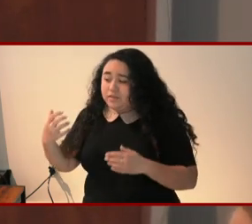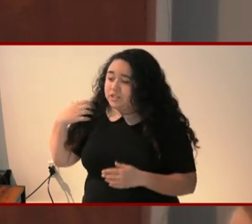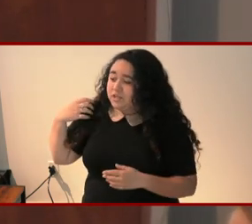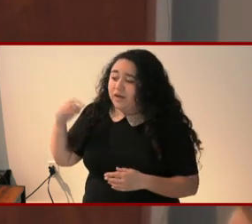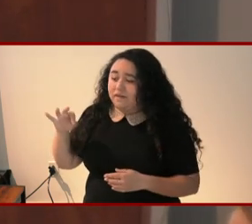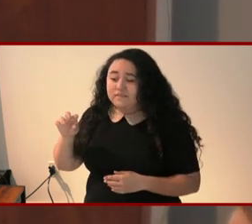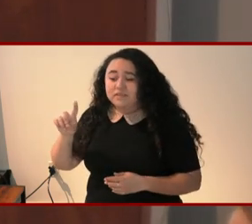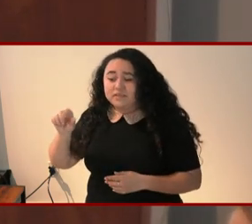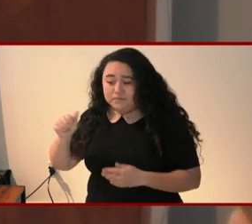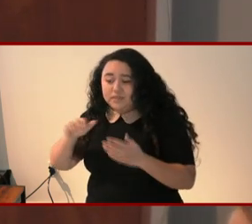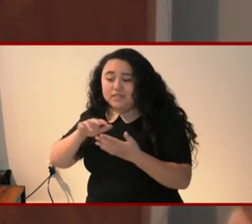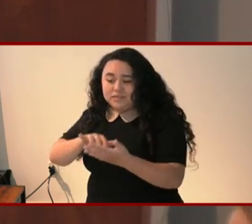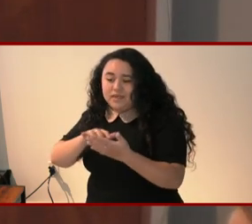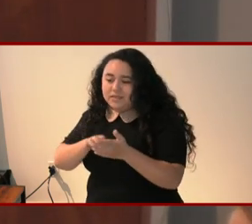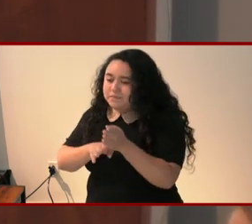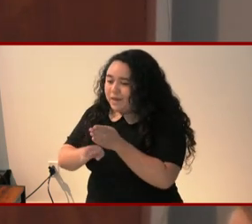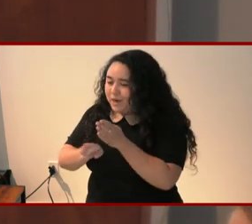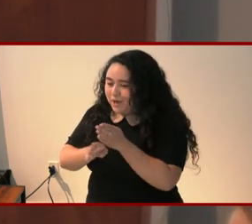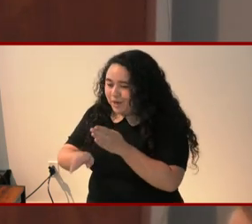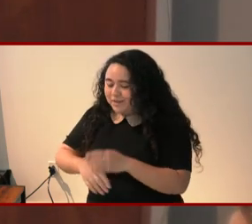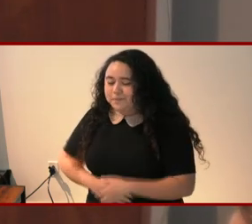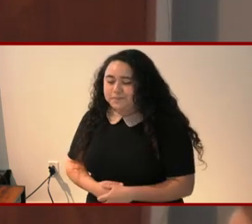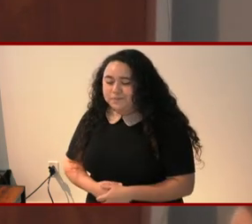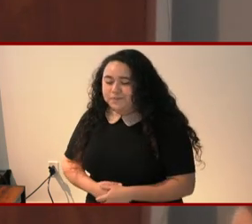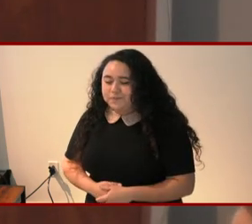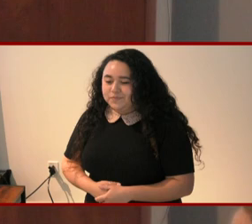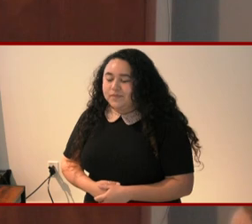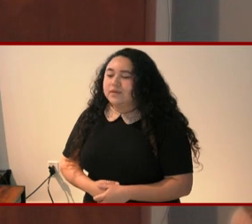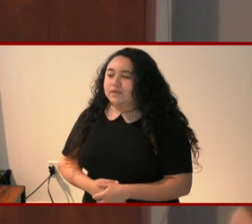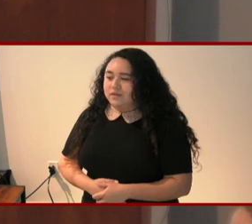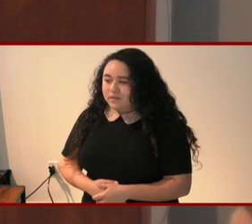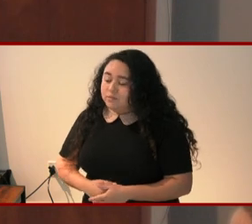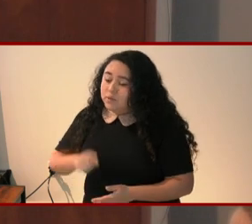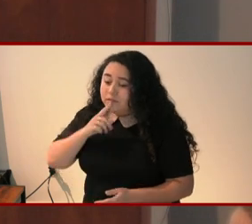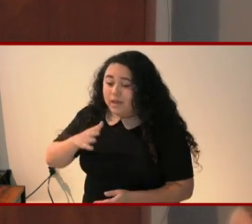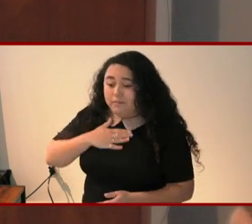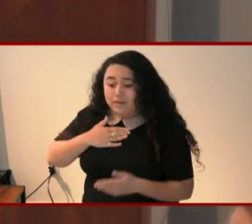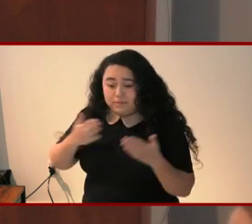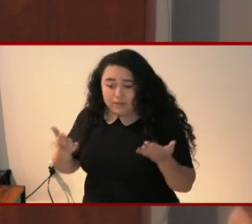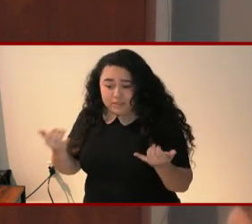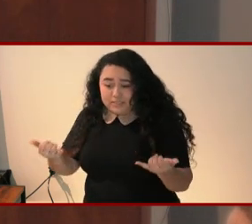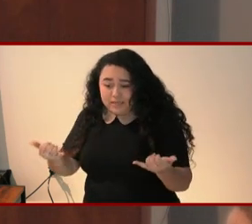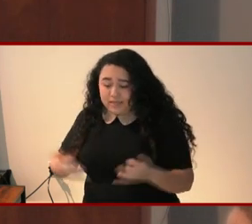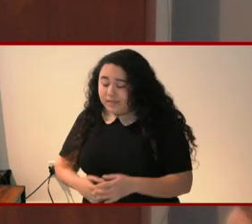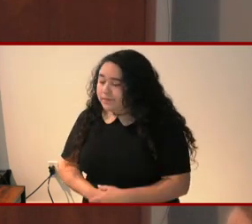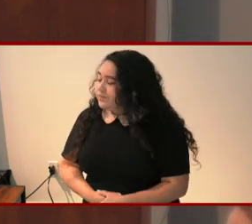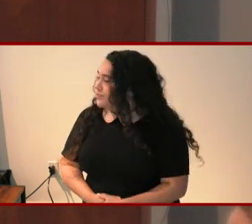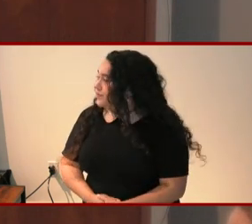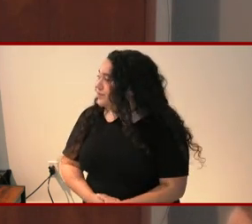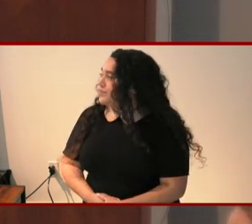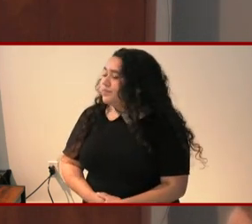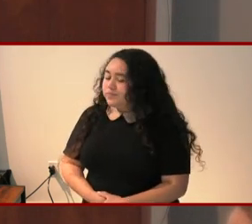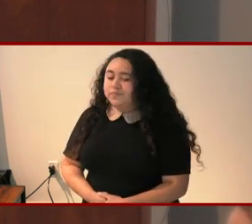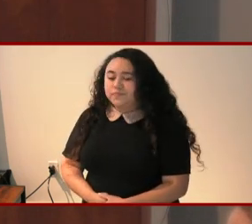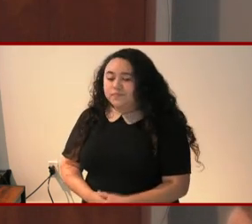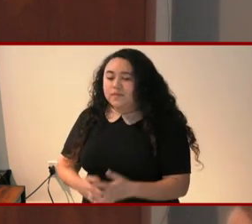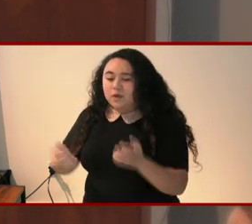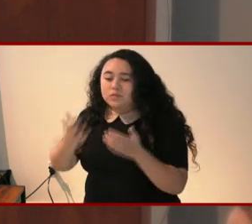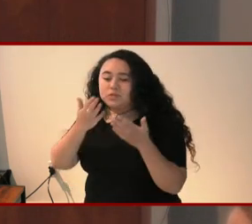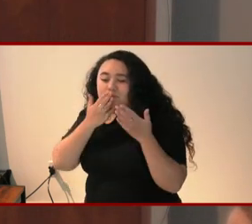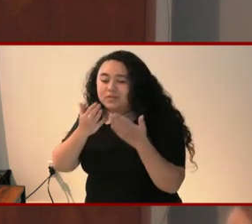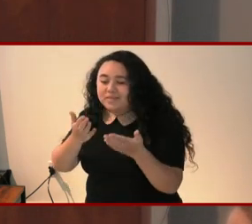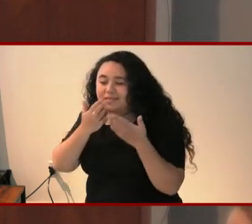of the Disability Studies Minor and very glad to be here today. I want to thank